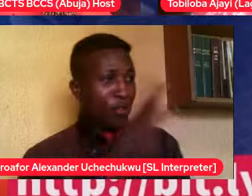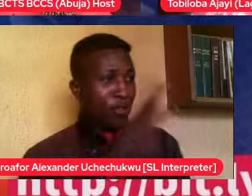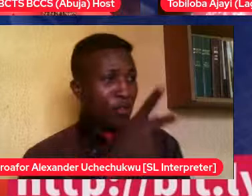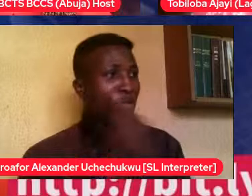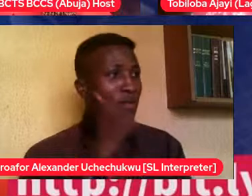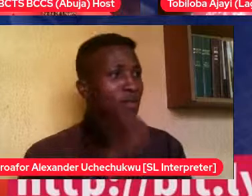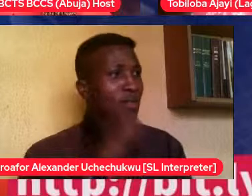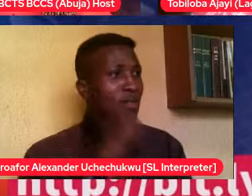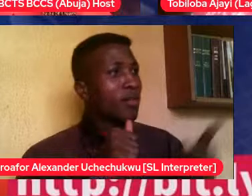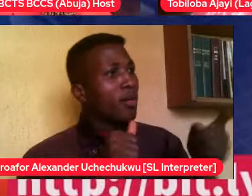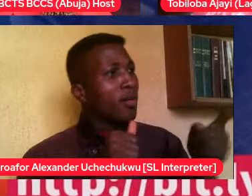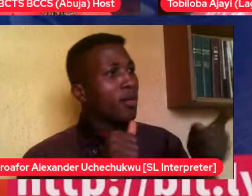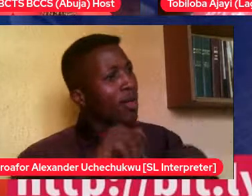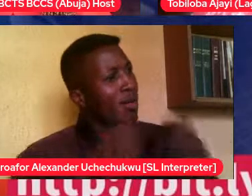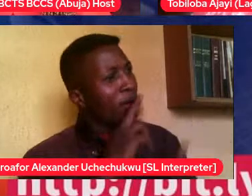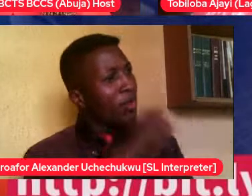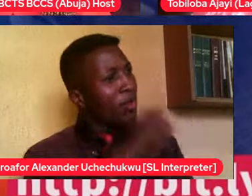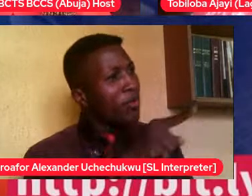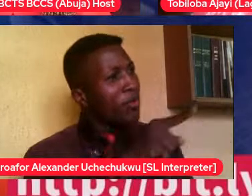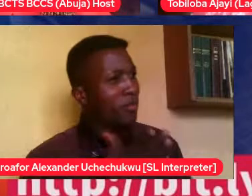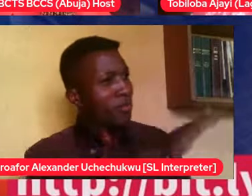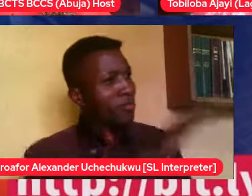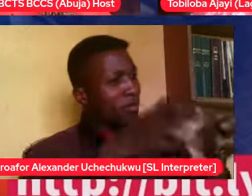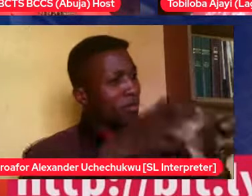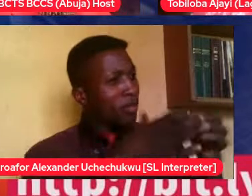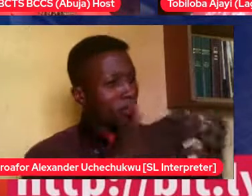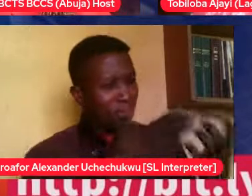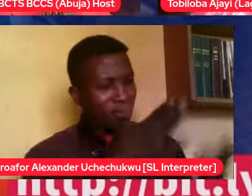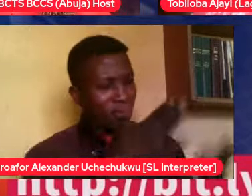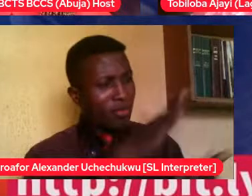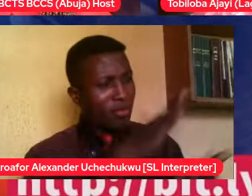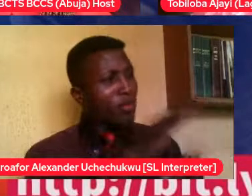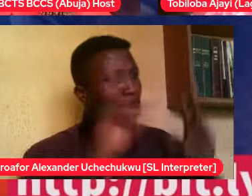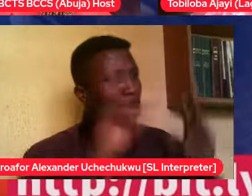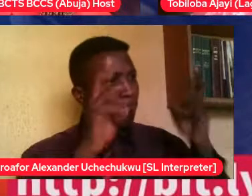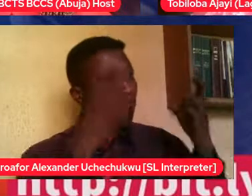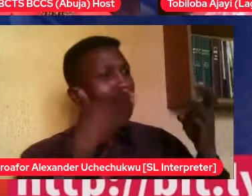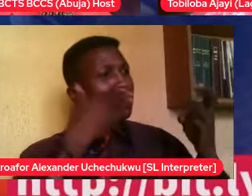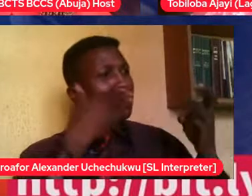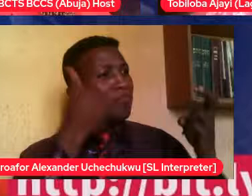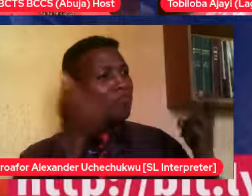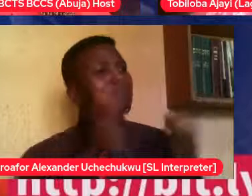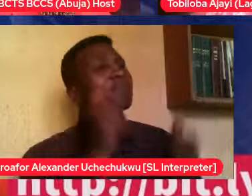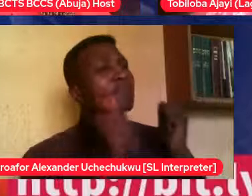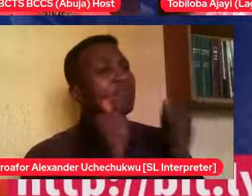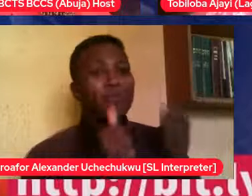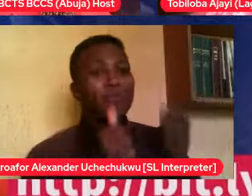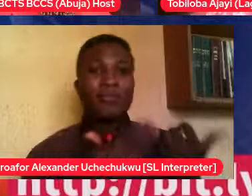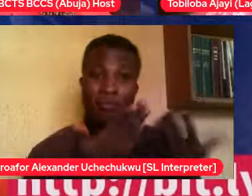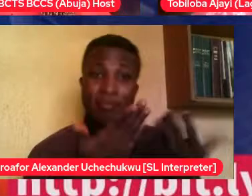What's your best subject? know, getting to know Amina. So, now, because he's aware that his son likes Amina,